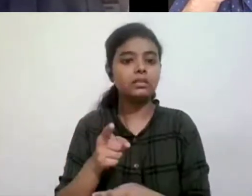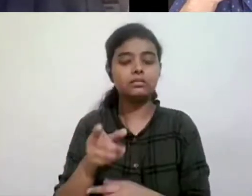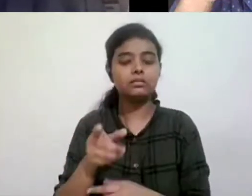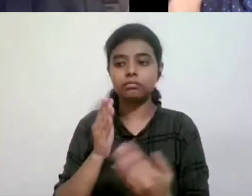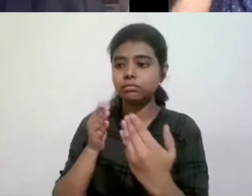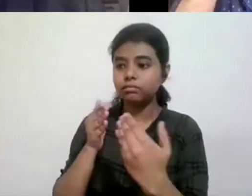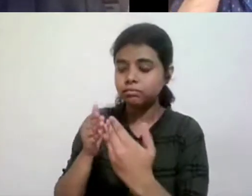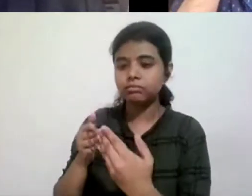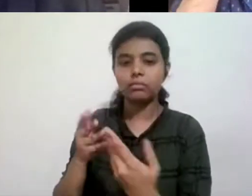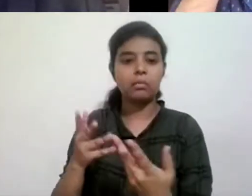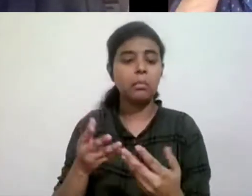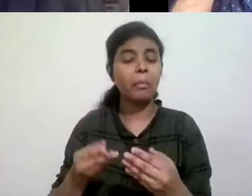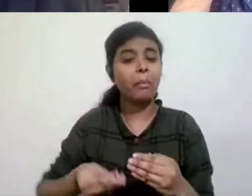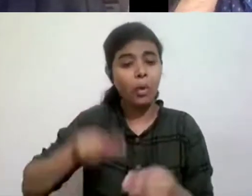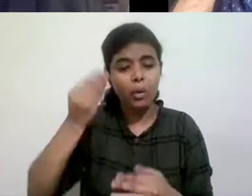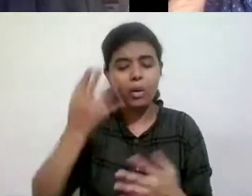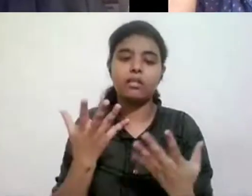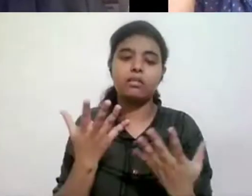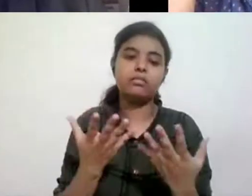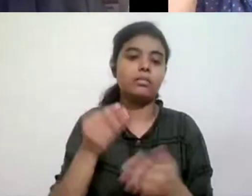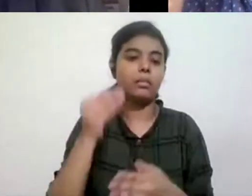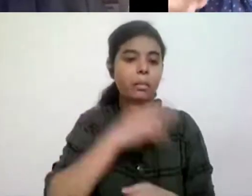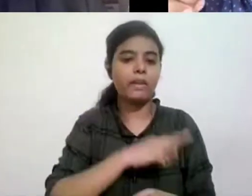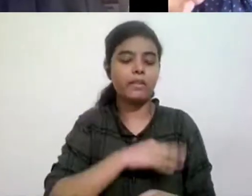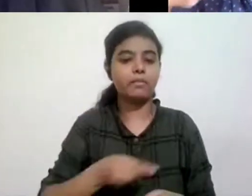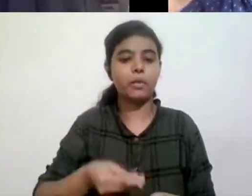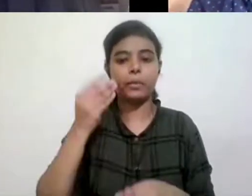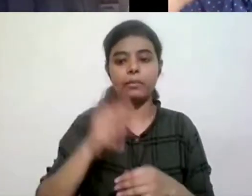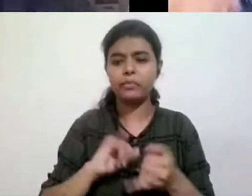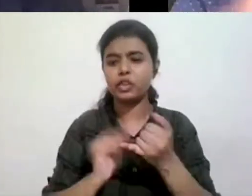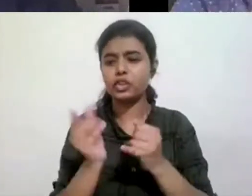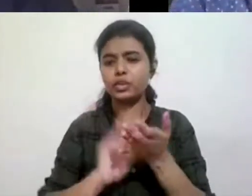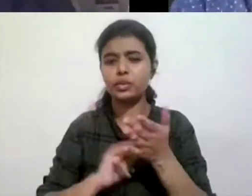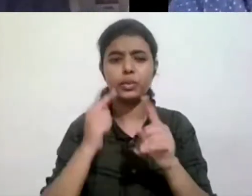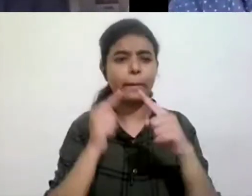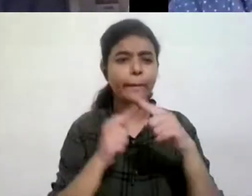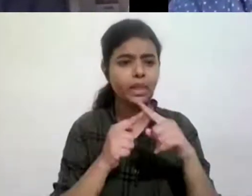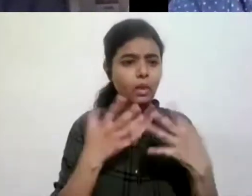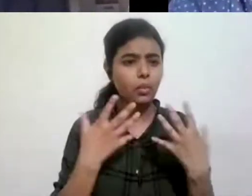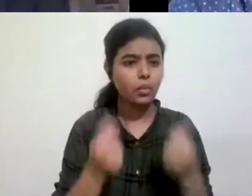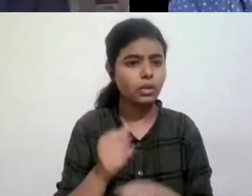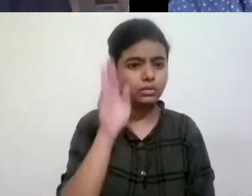as much as possible. Thank you. Thank you. Sumit wants to ask the question.